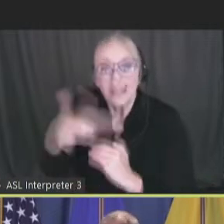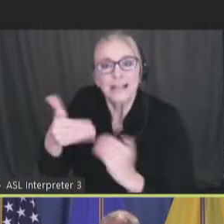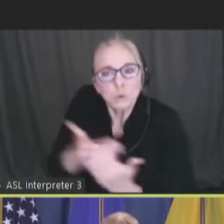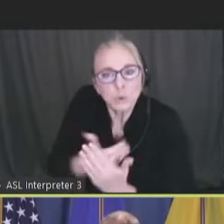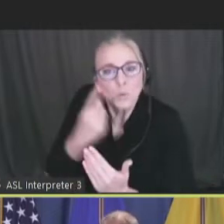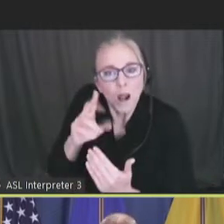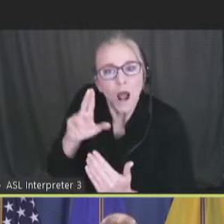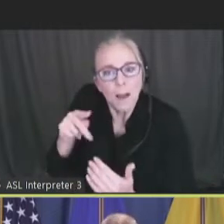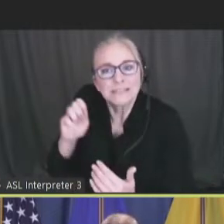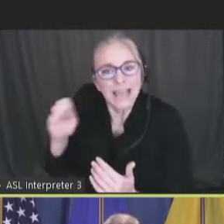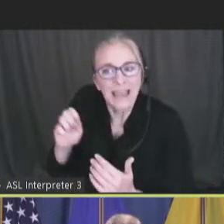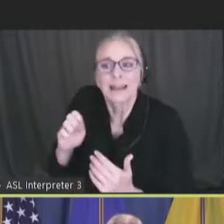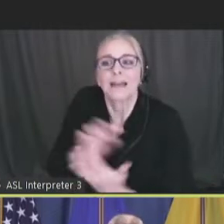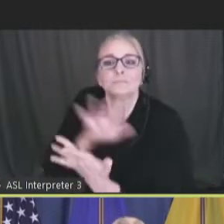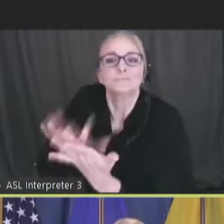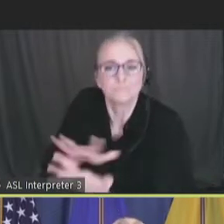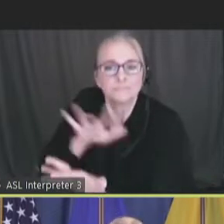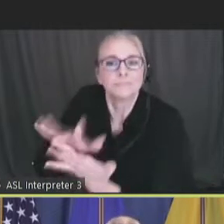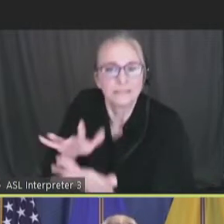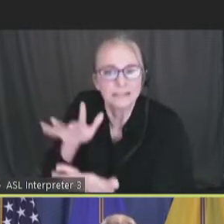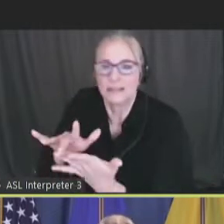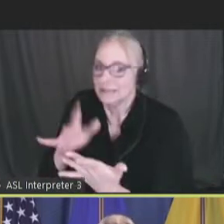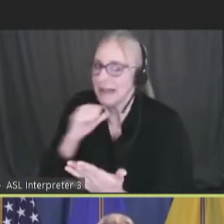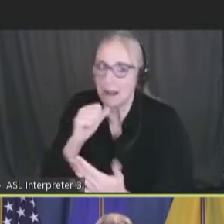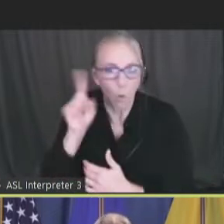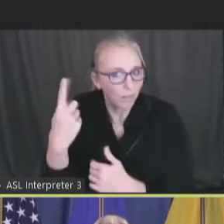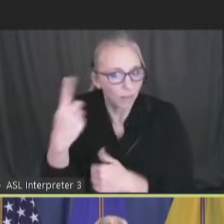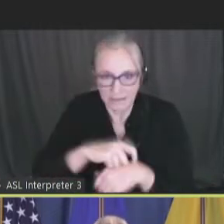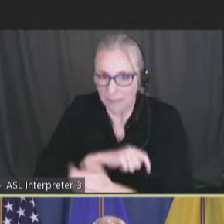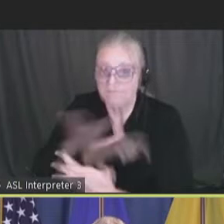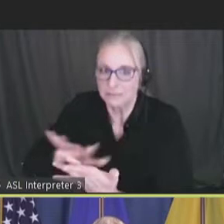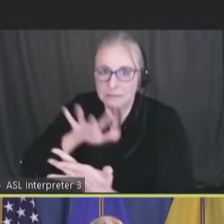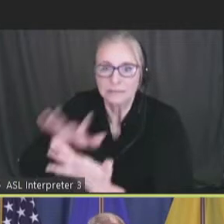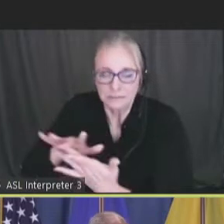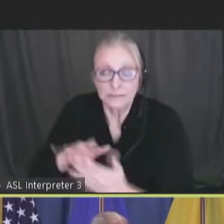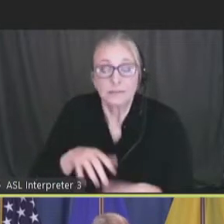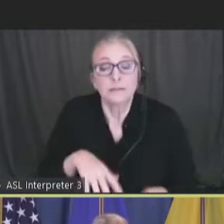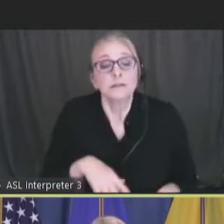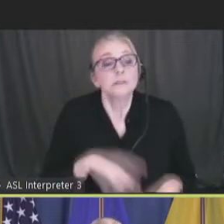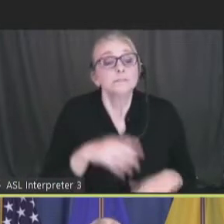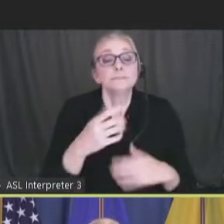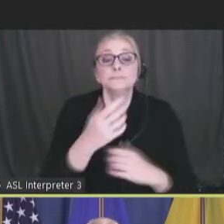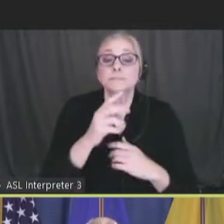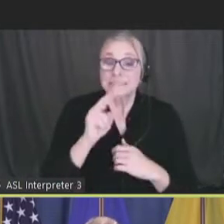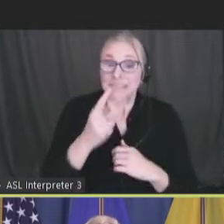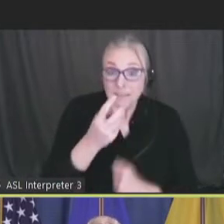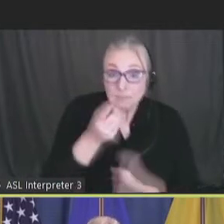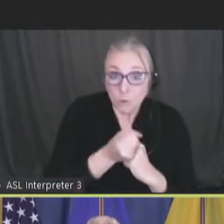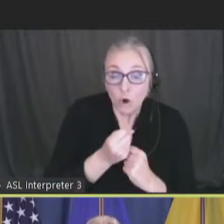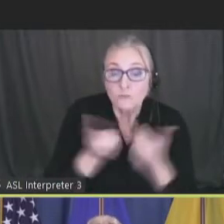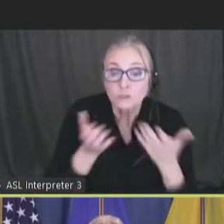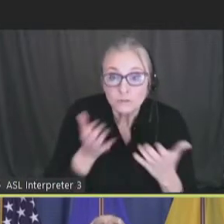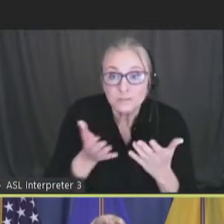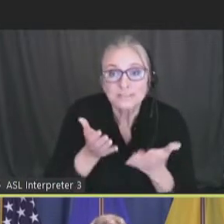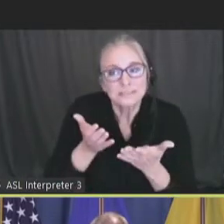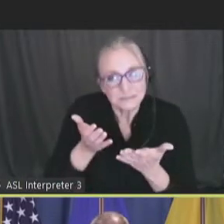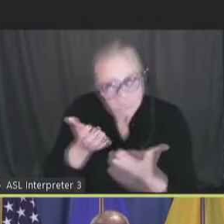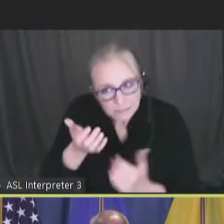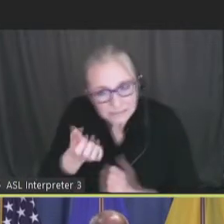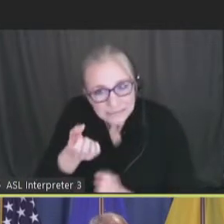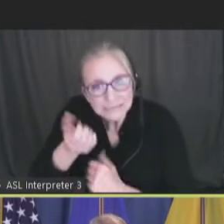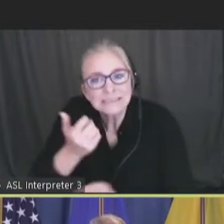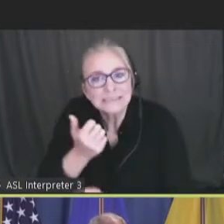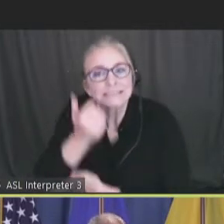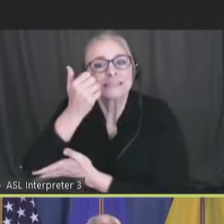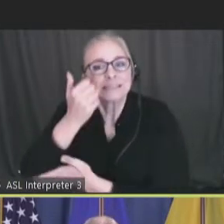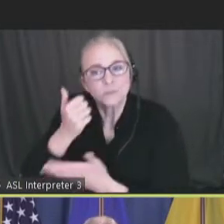takes multiple contacts again. Second is supportive services and assistance must be provided to meet the